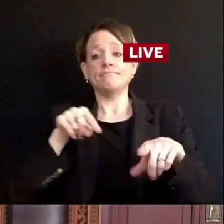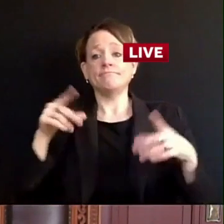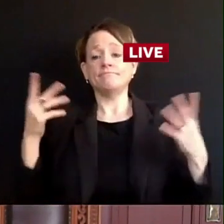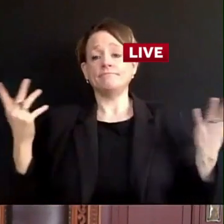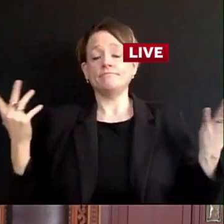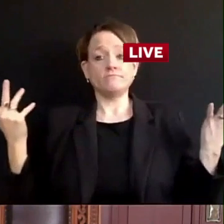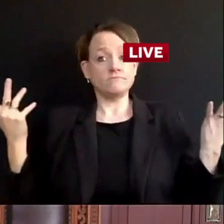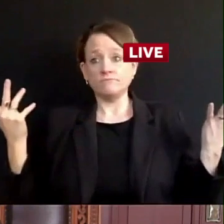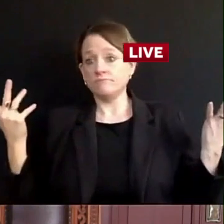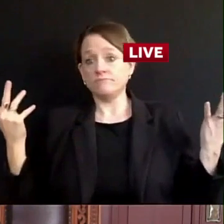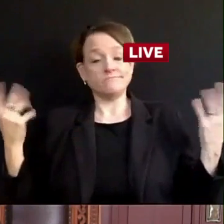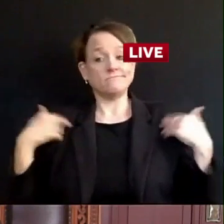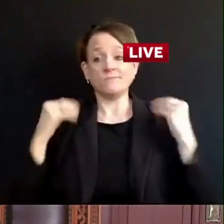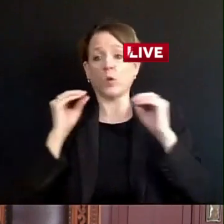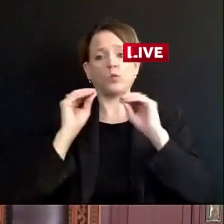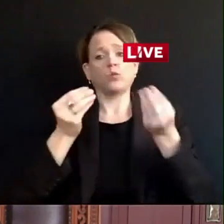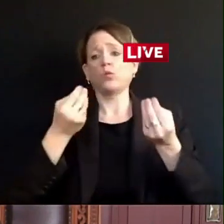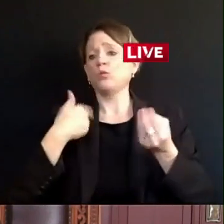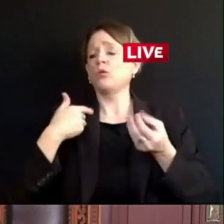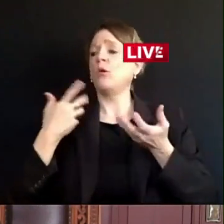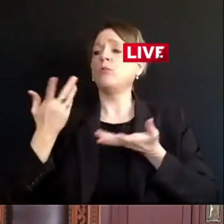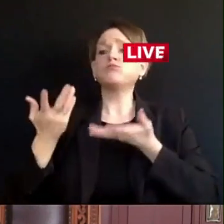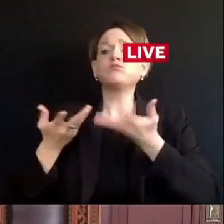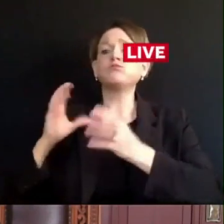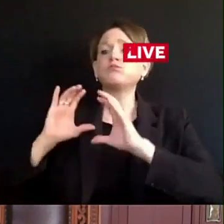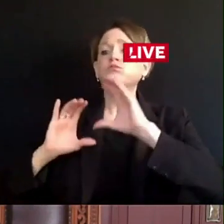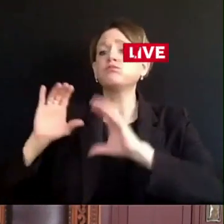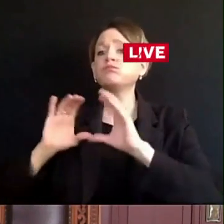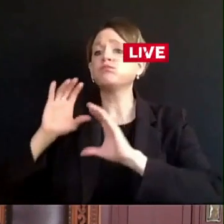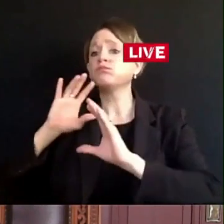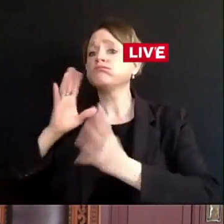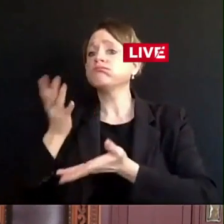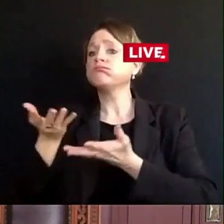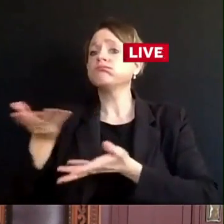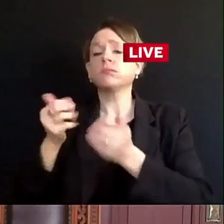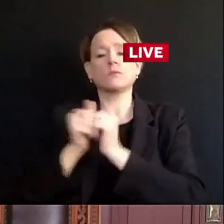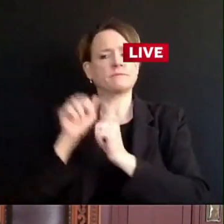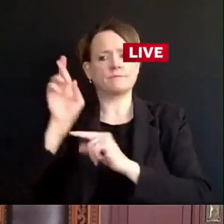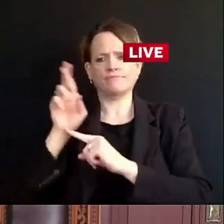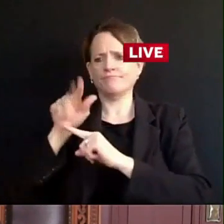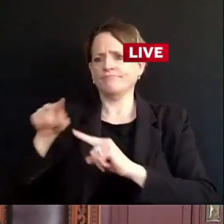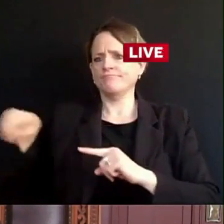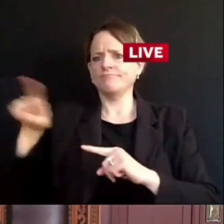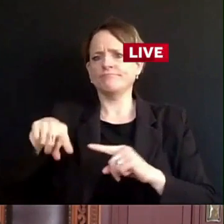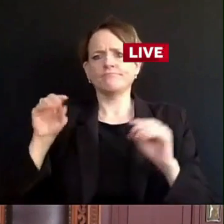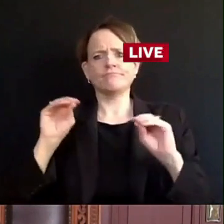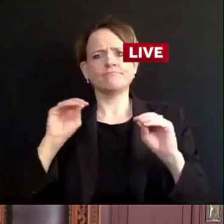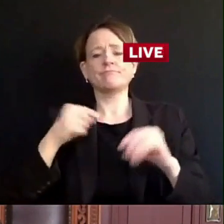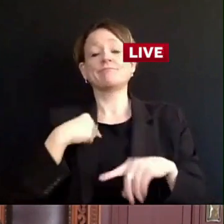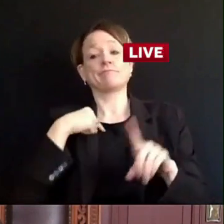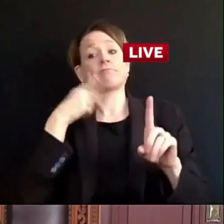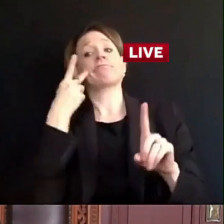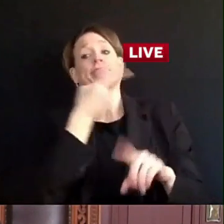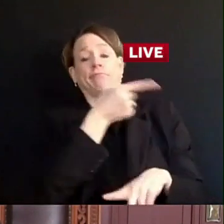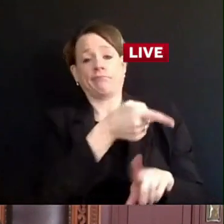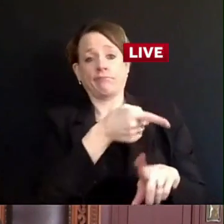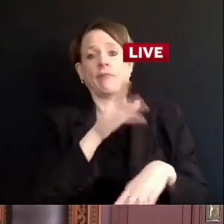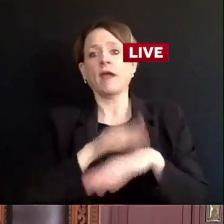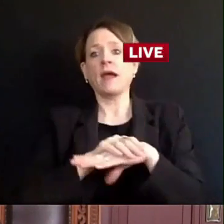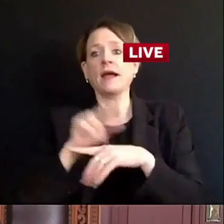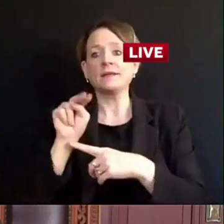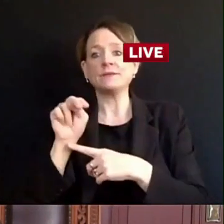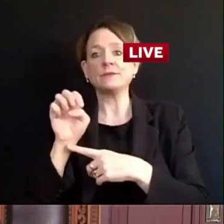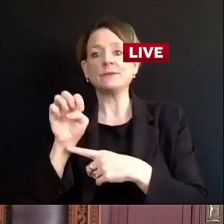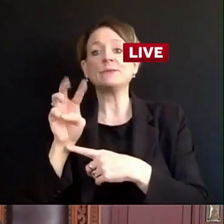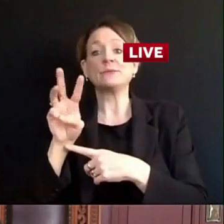Speaker Voss had indicating that he's interested in meetings, so I'm interested in meeting with him. I